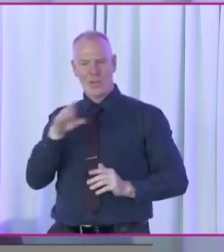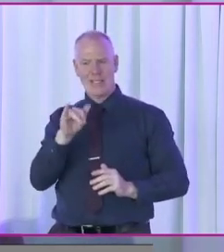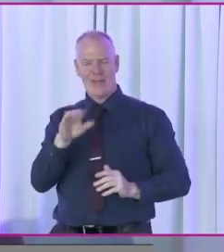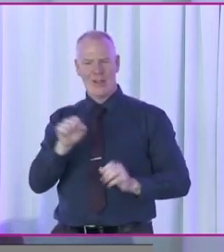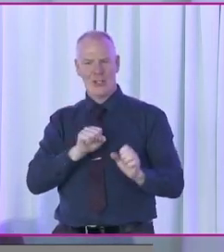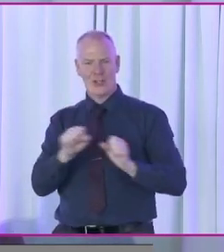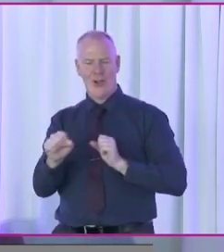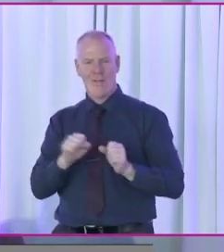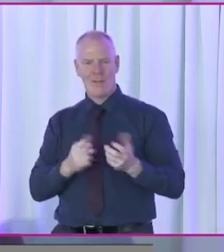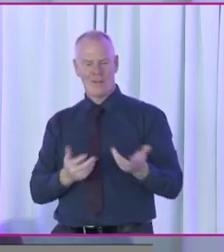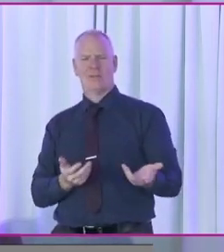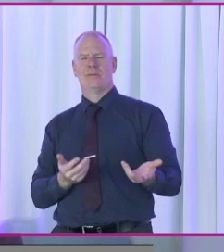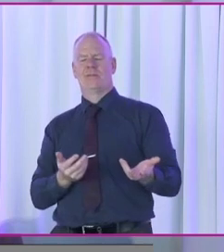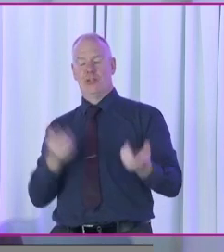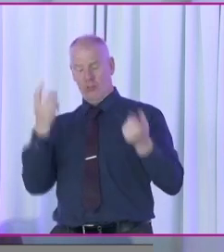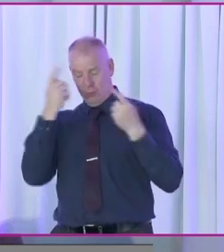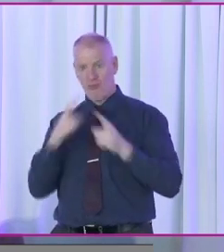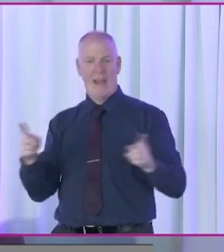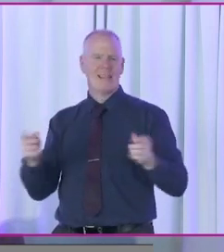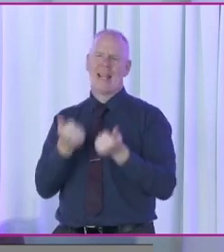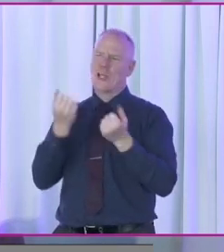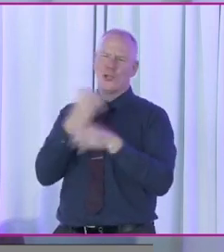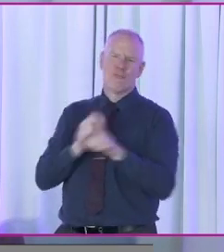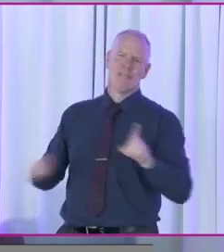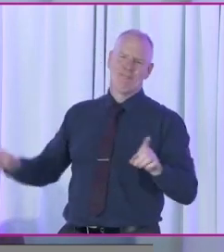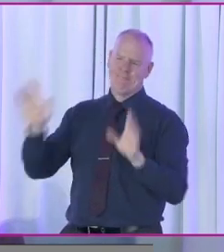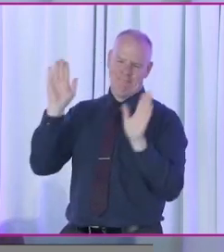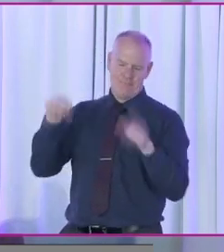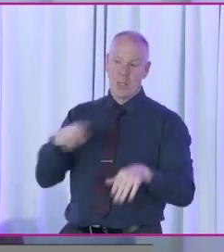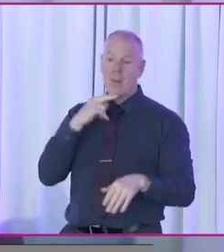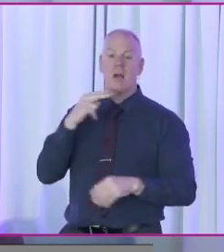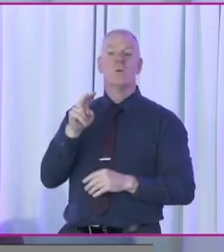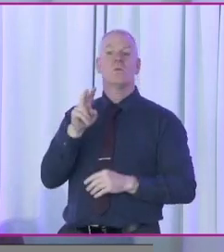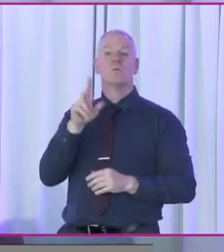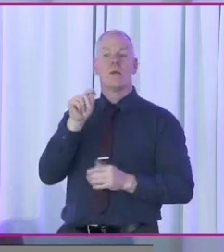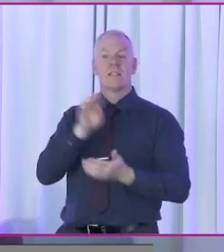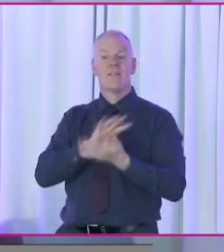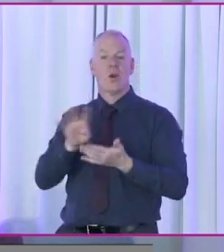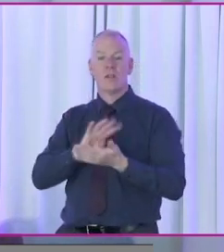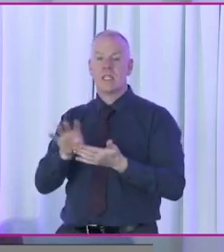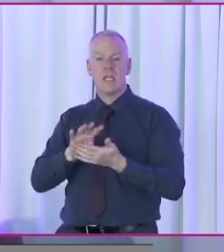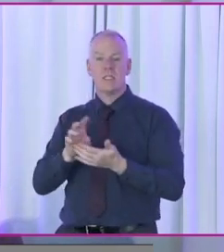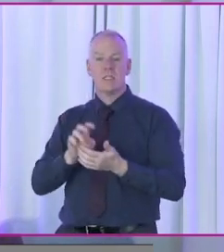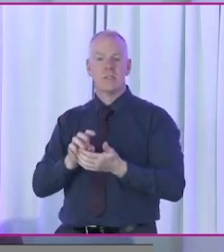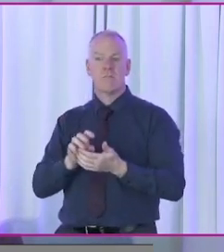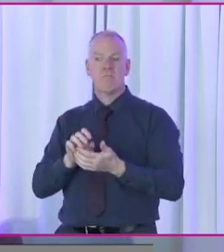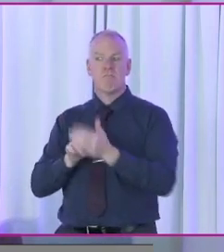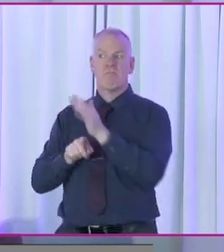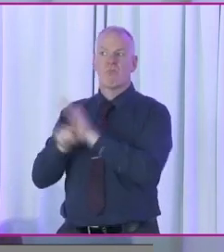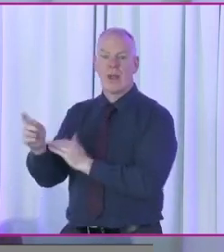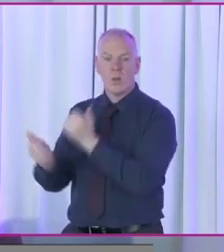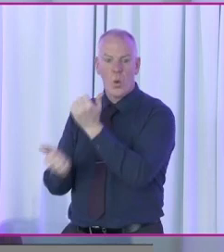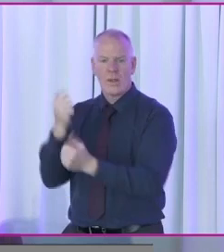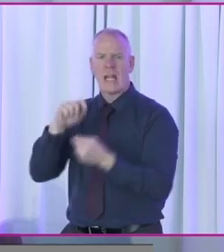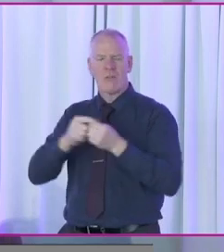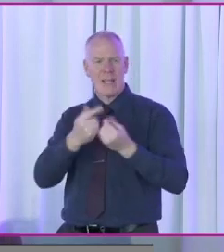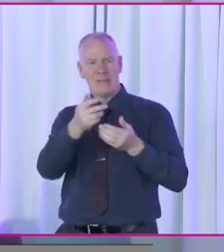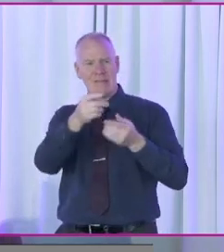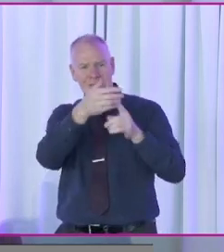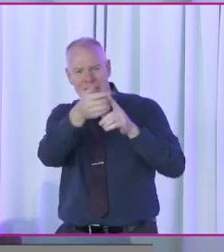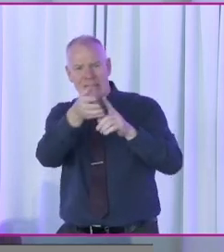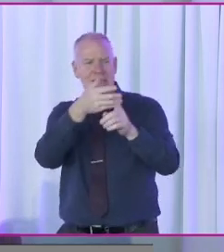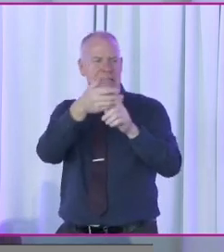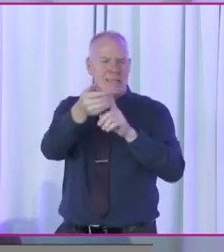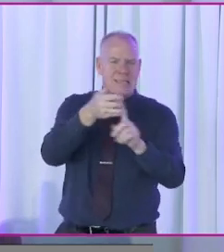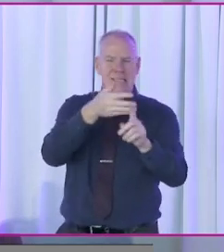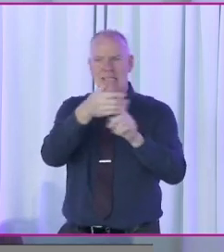servants is just bizarre in any country, I think. Anyway, in 2014, I didn't jump straight into court. I tried to reason with them. It took a very long